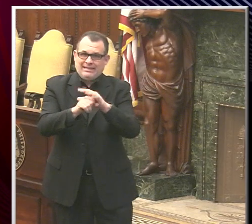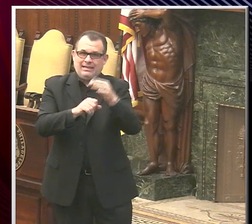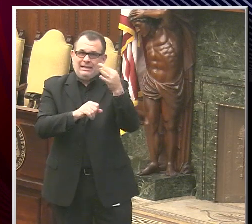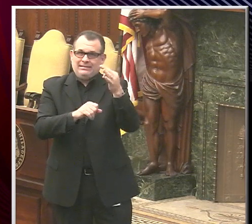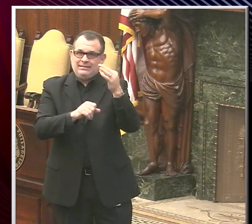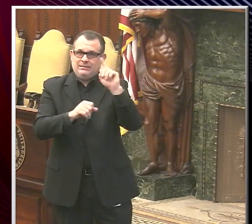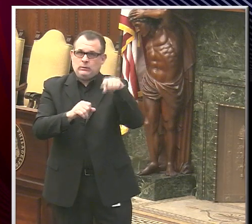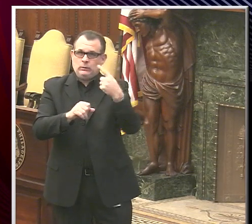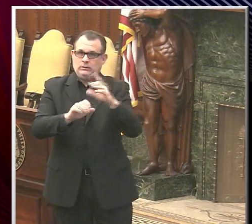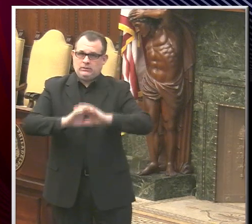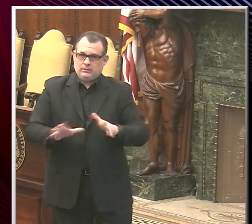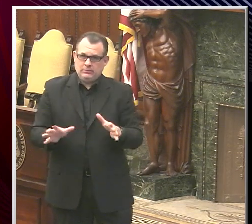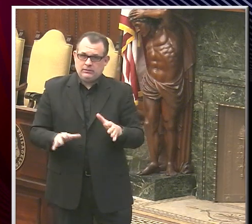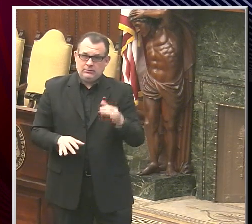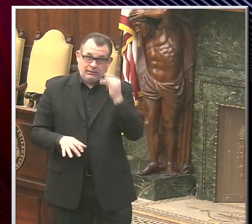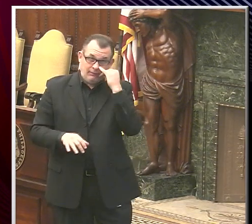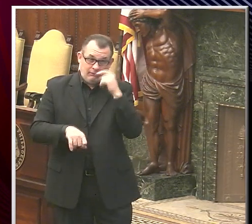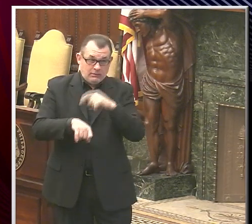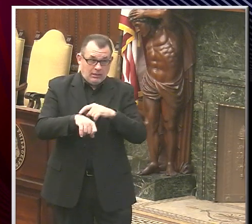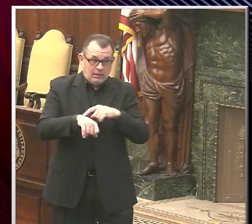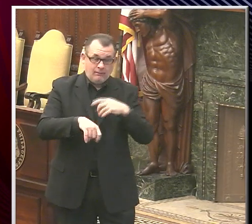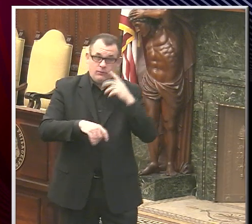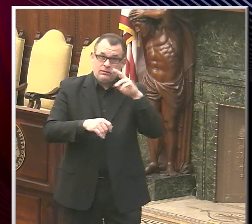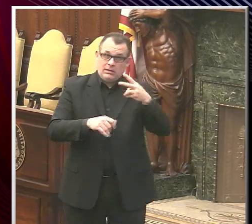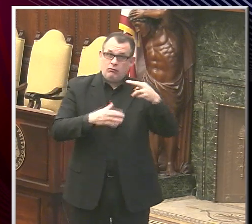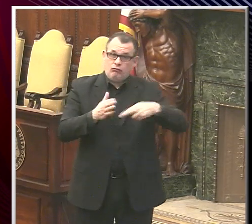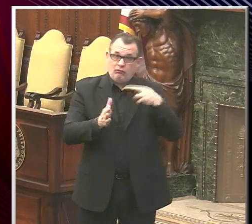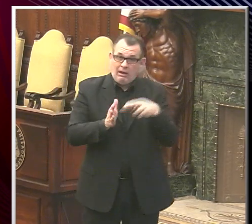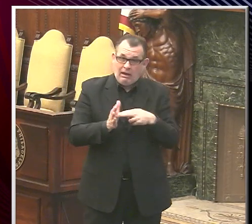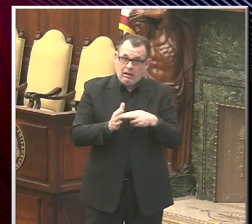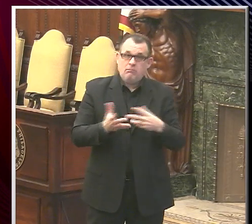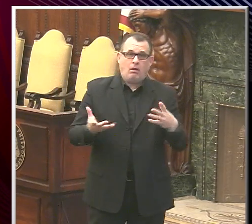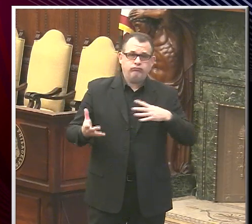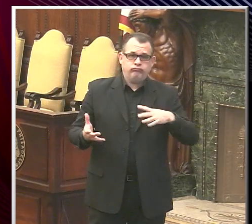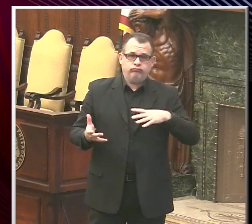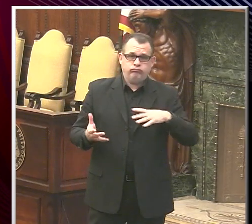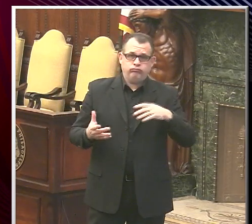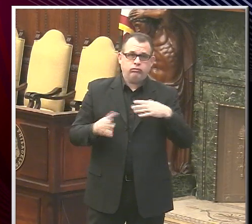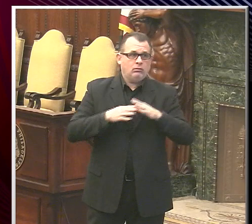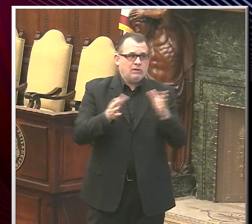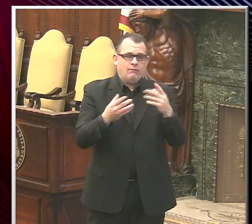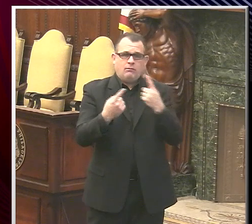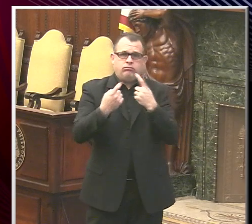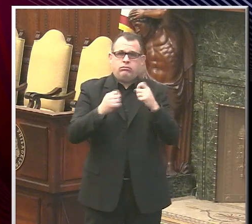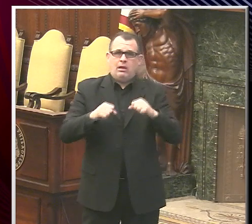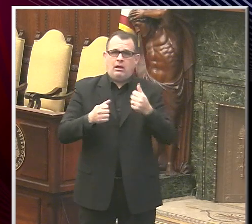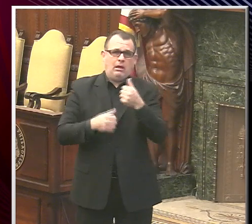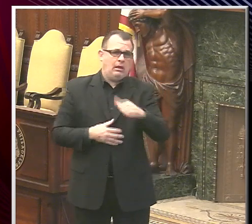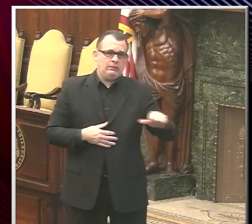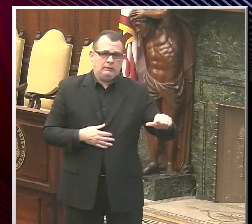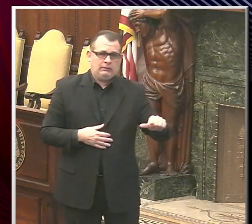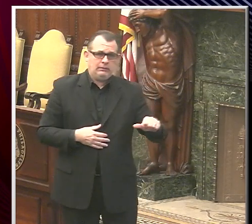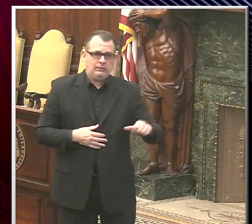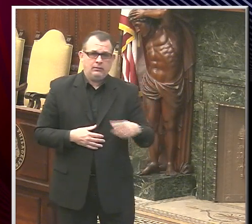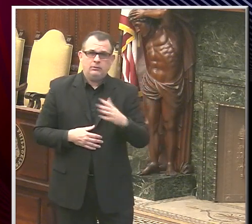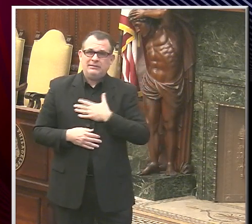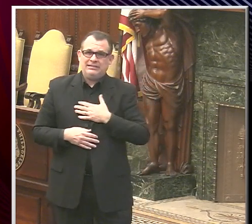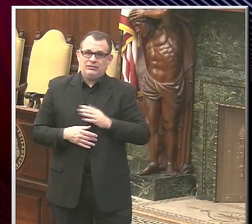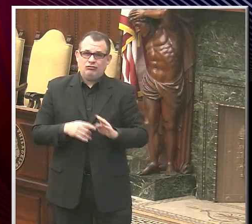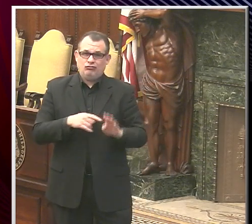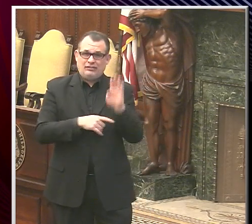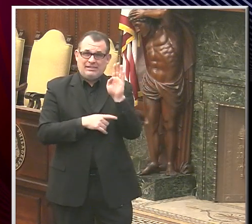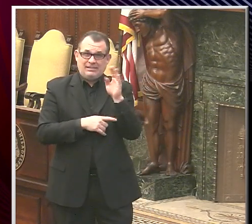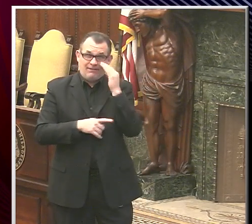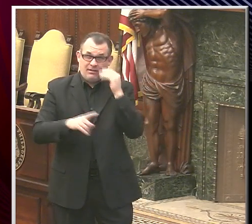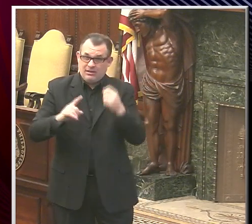time, we'll do a second round and then potentially take questions on other topics. So if your hand is raised now and it is not on